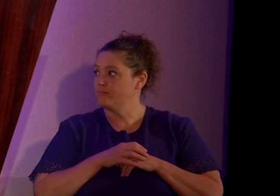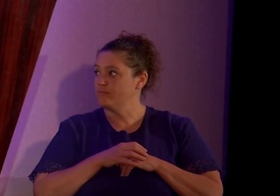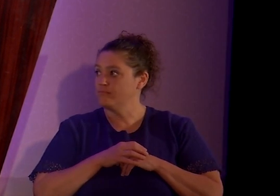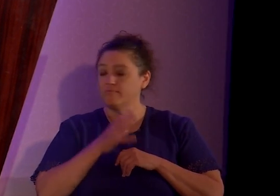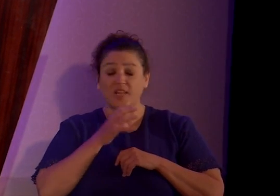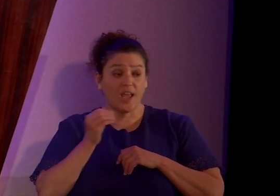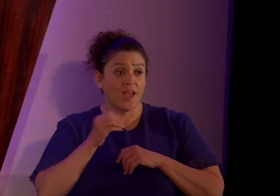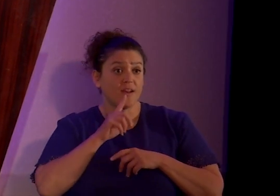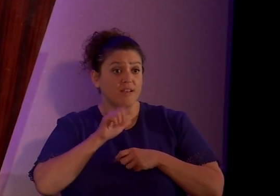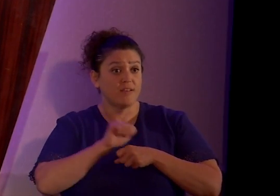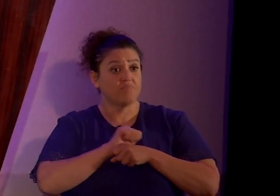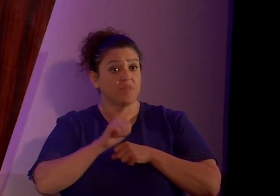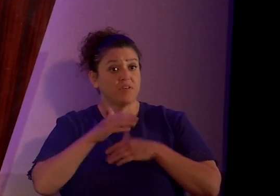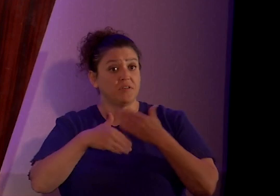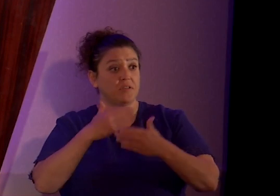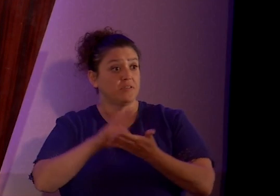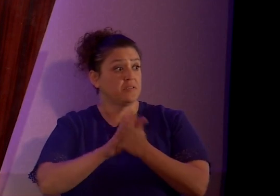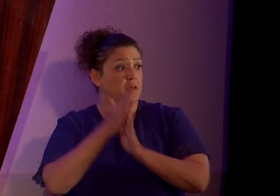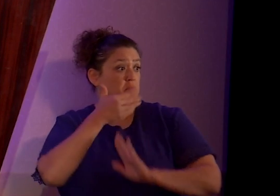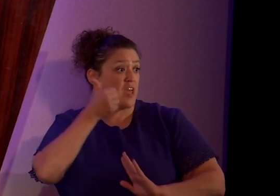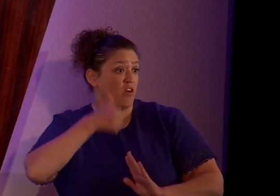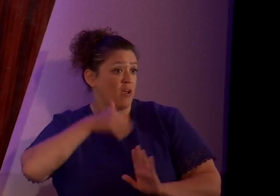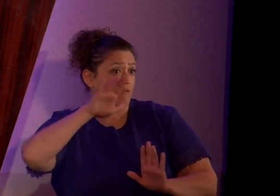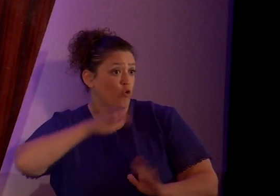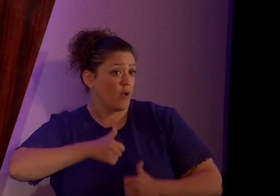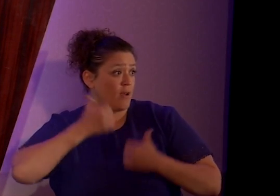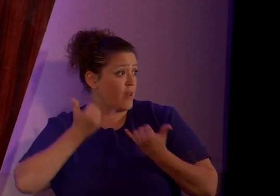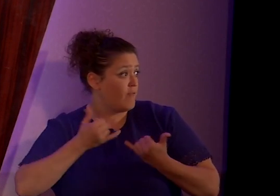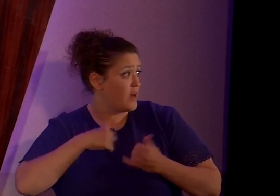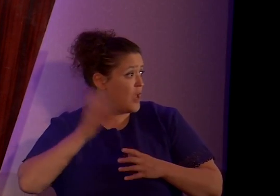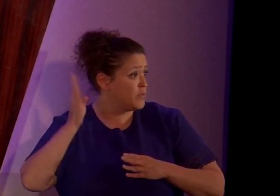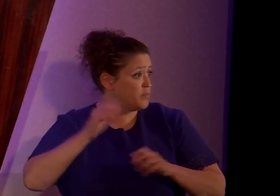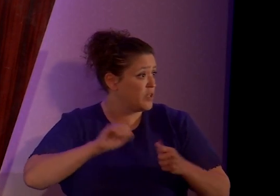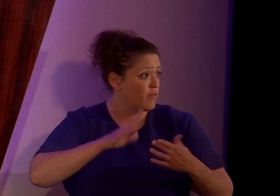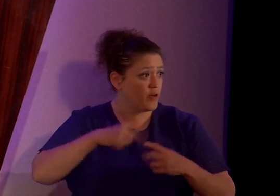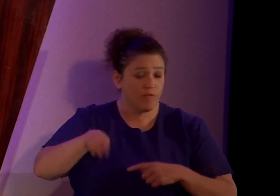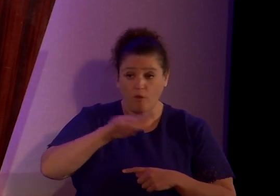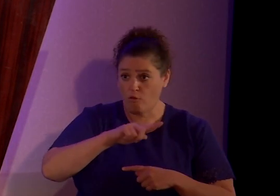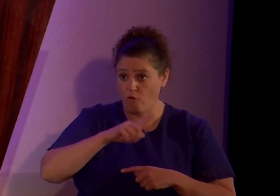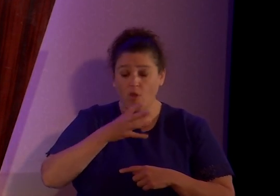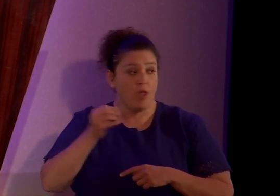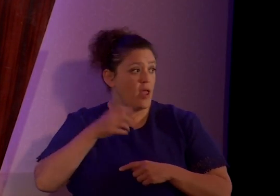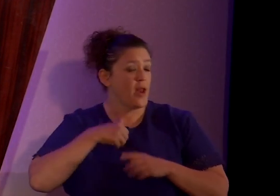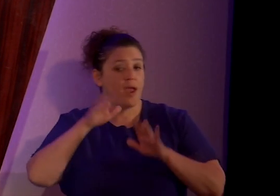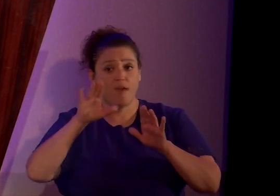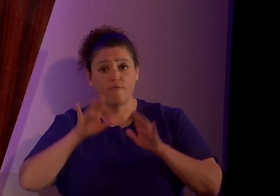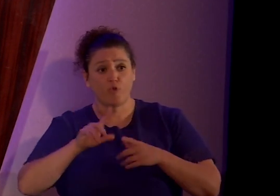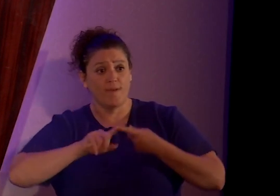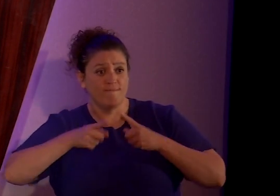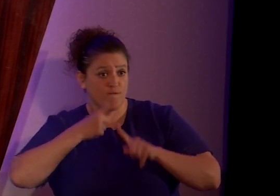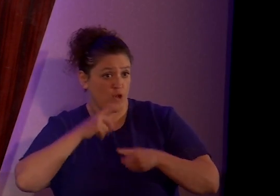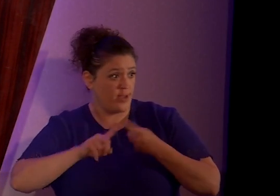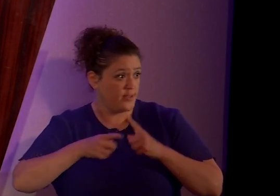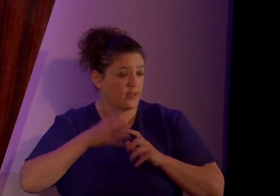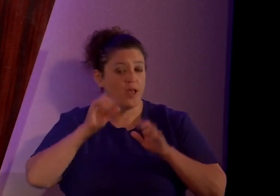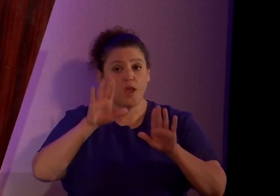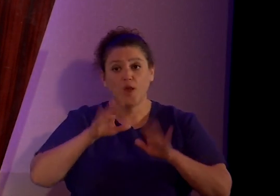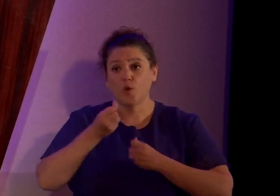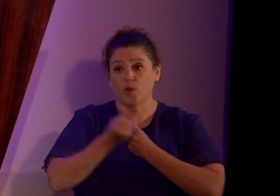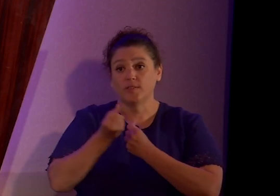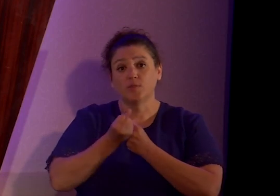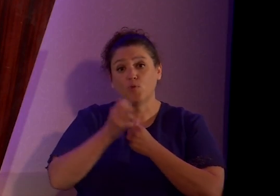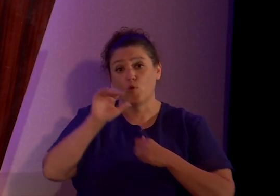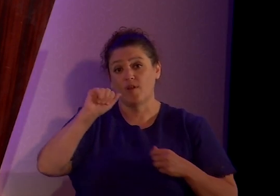it gets better. I have a great life now. I'm speaking to y'all, and I have great friends and a great supportive atheist